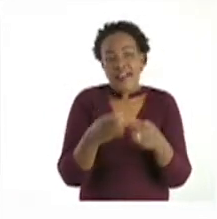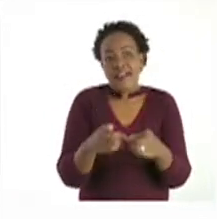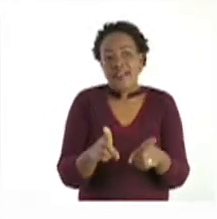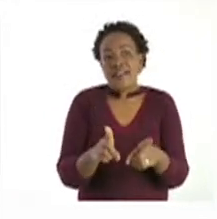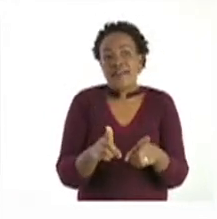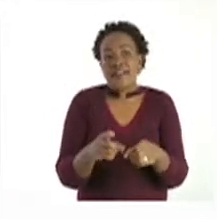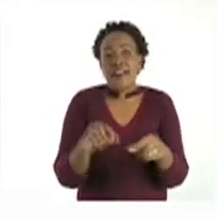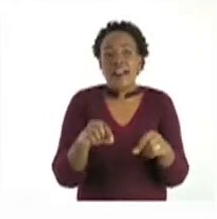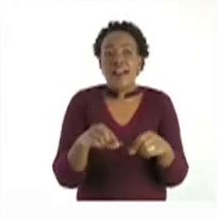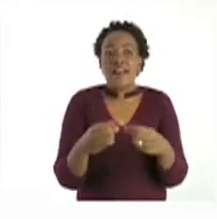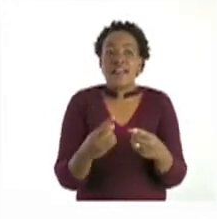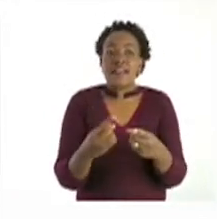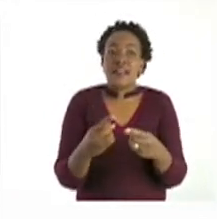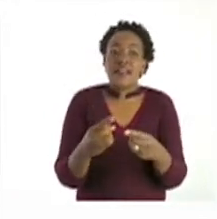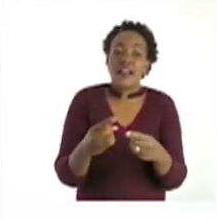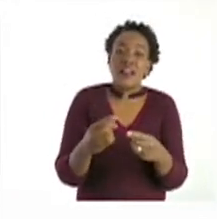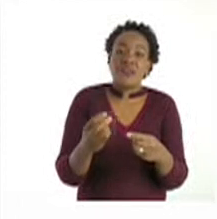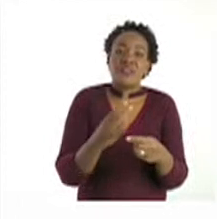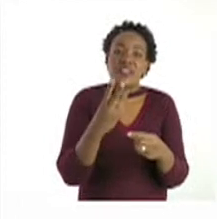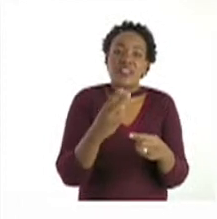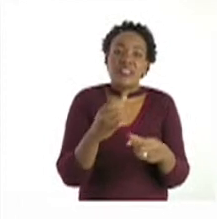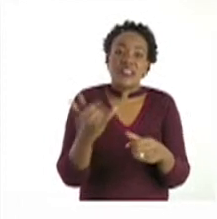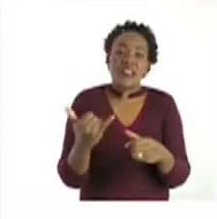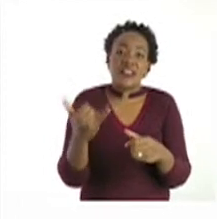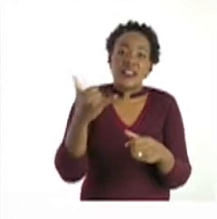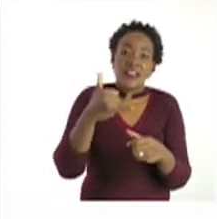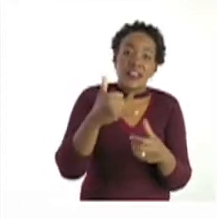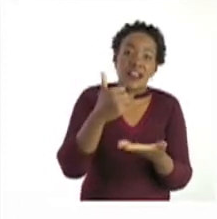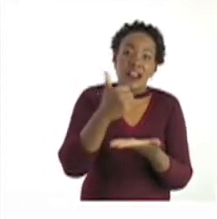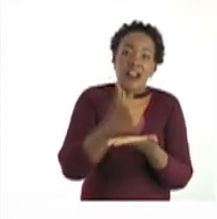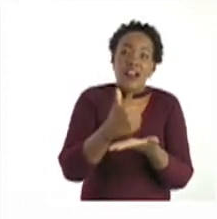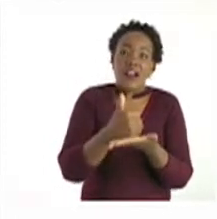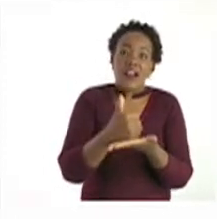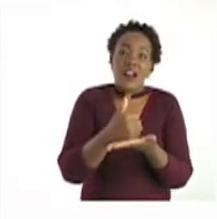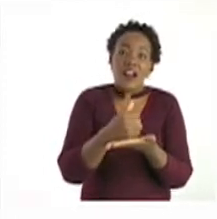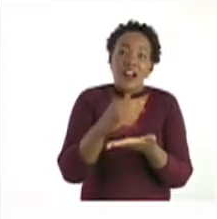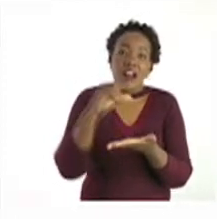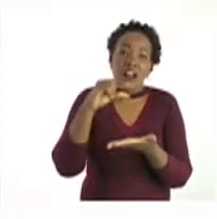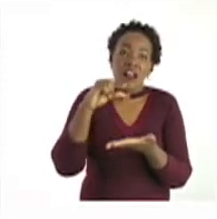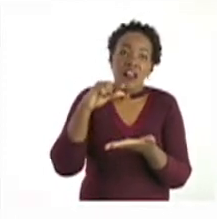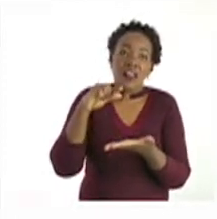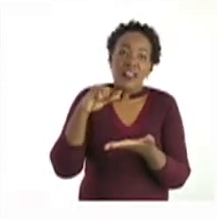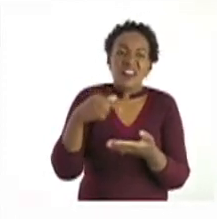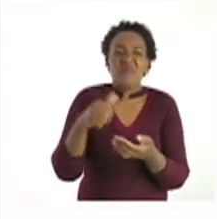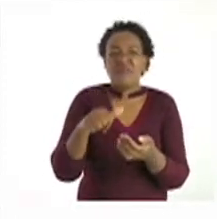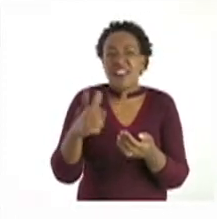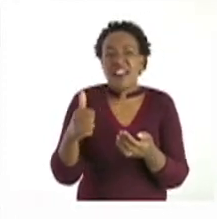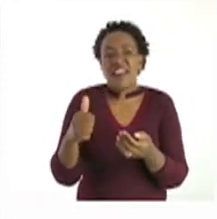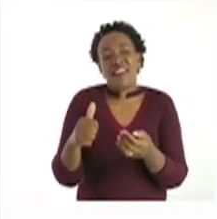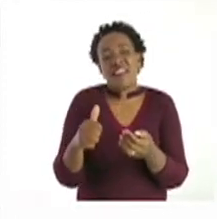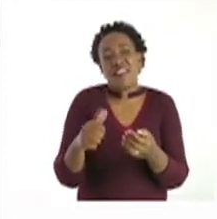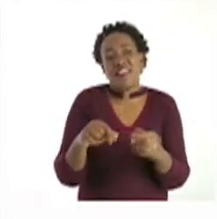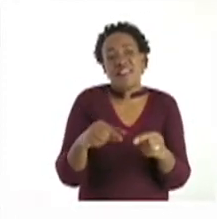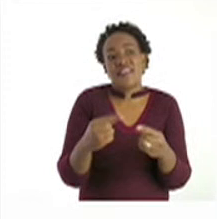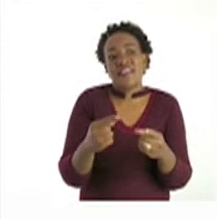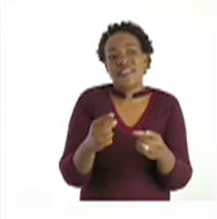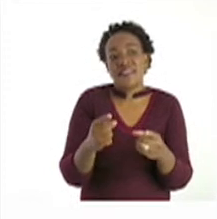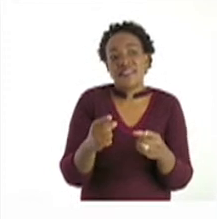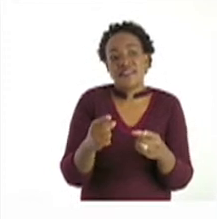you can see a teapot, a cup, and some other different containers.